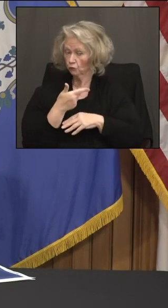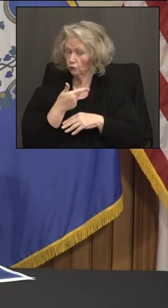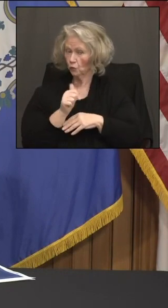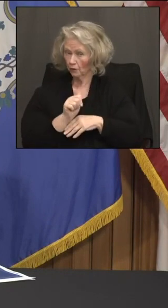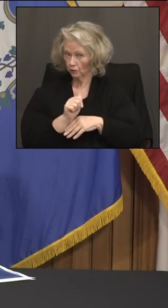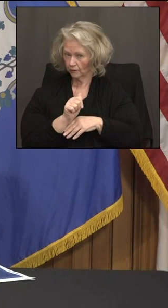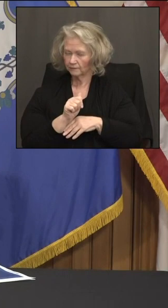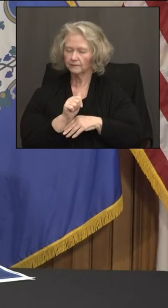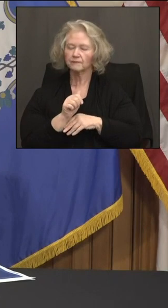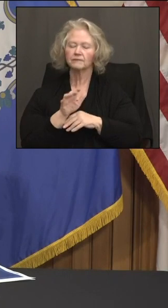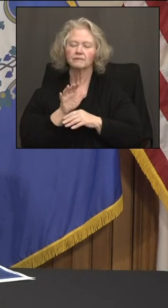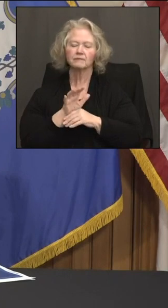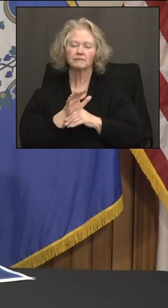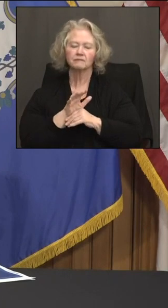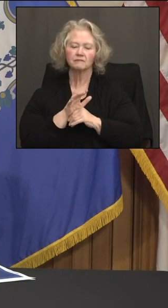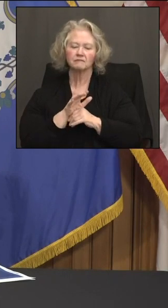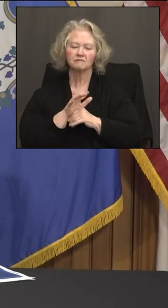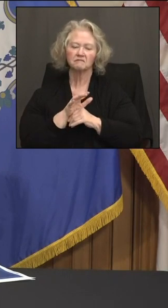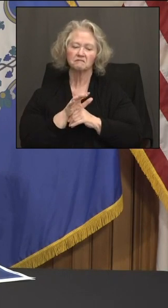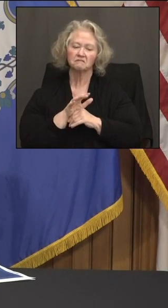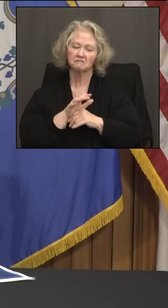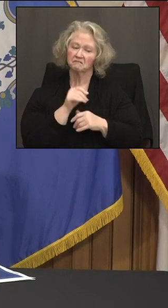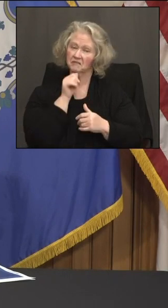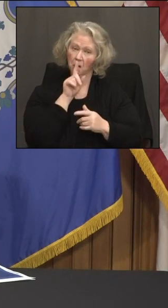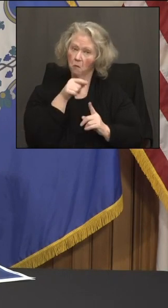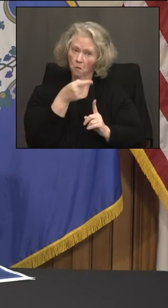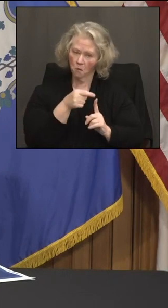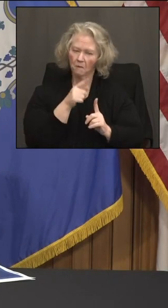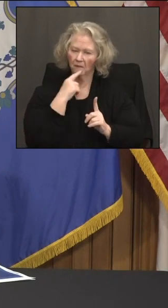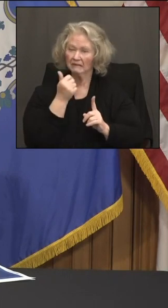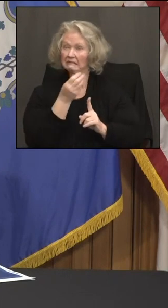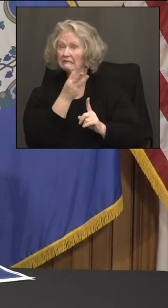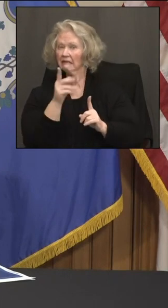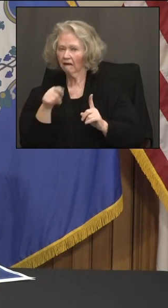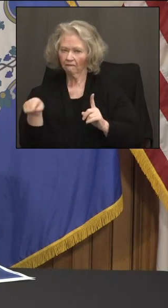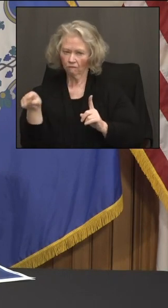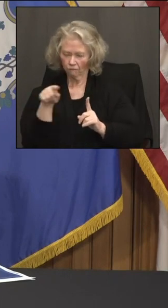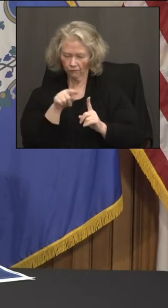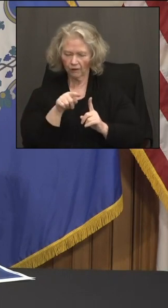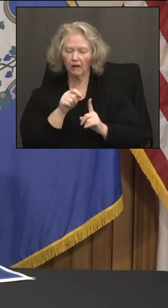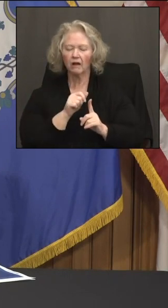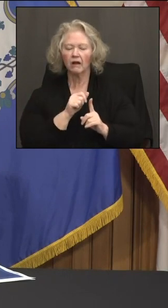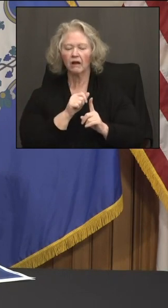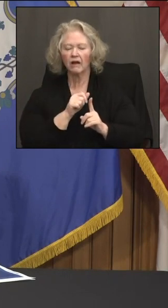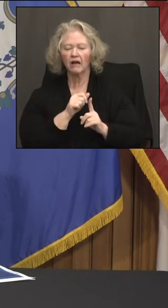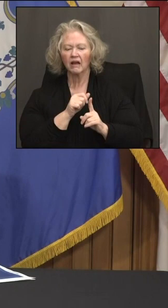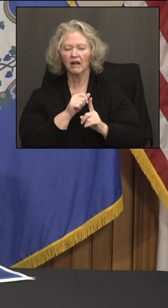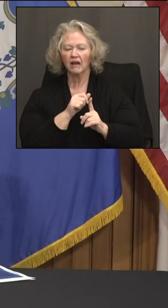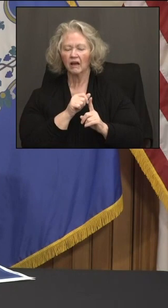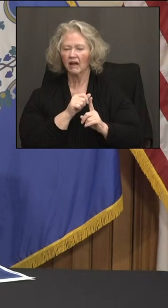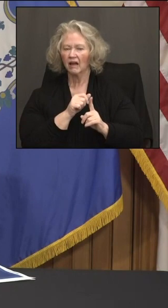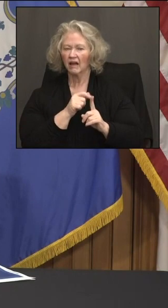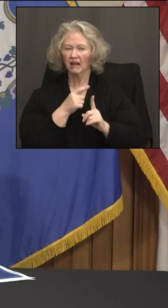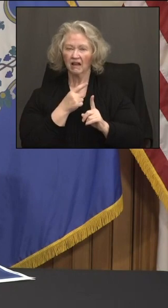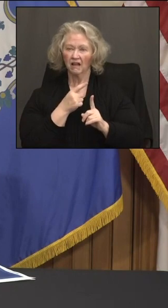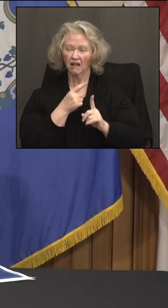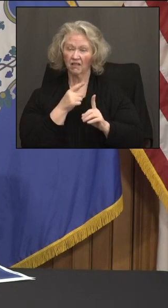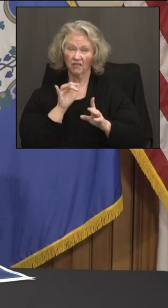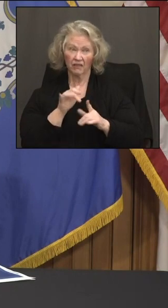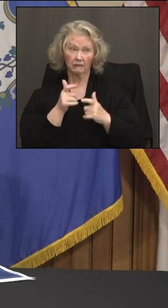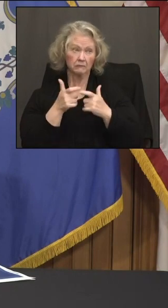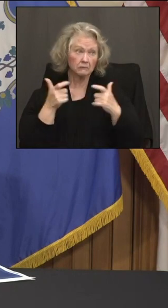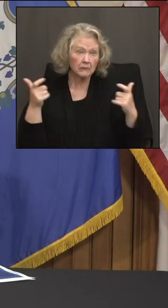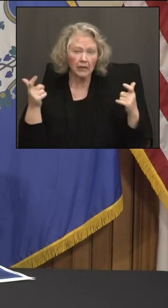just one of several states around the country where they're shutting down max vaccination